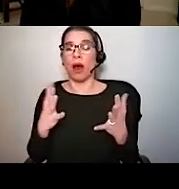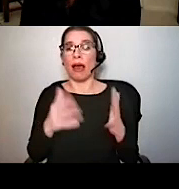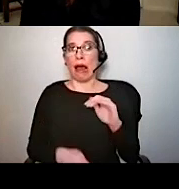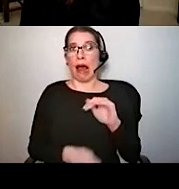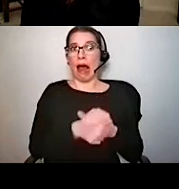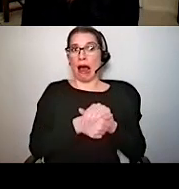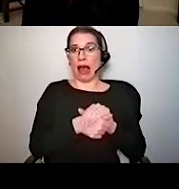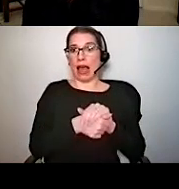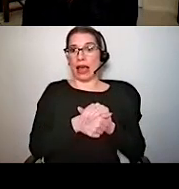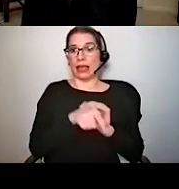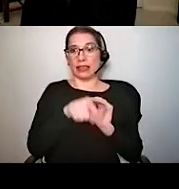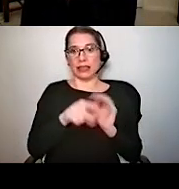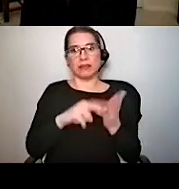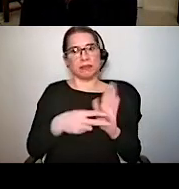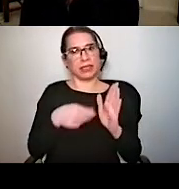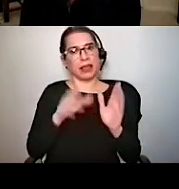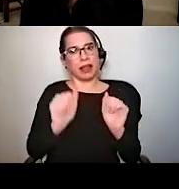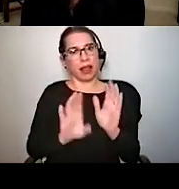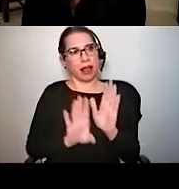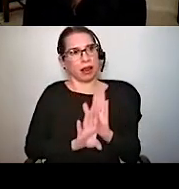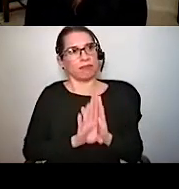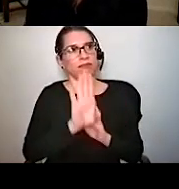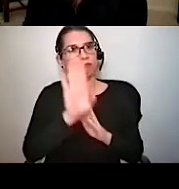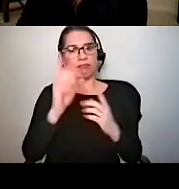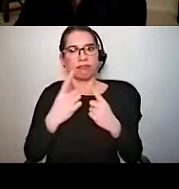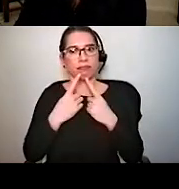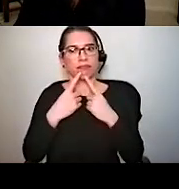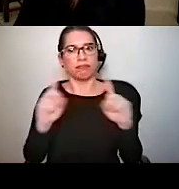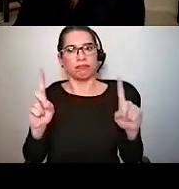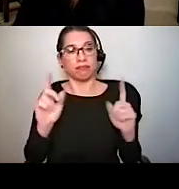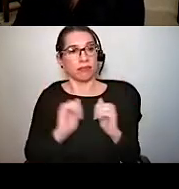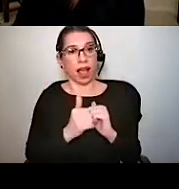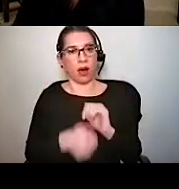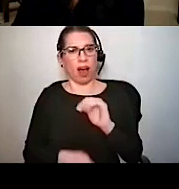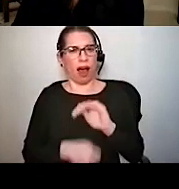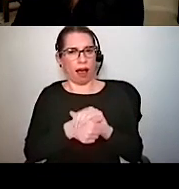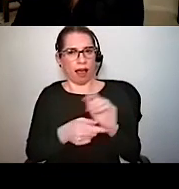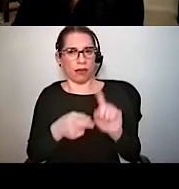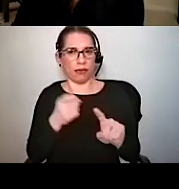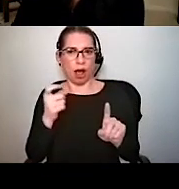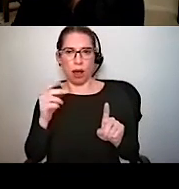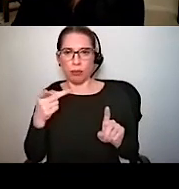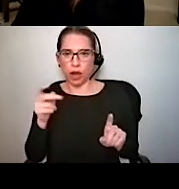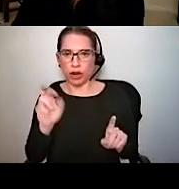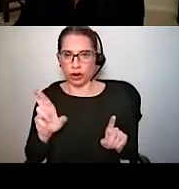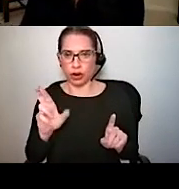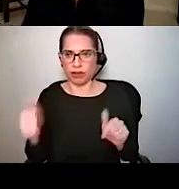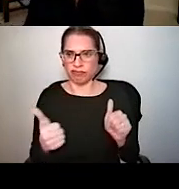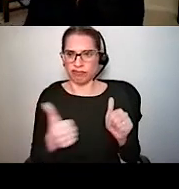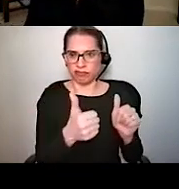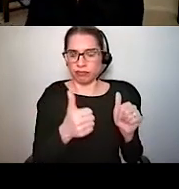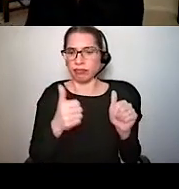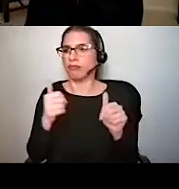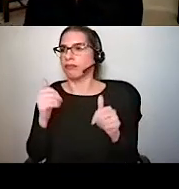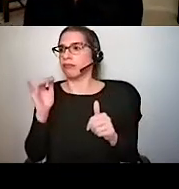thrive by either hiding it from a predator or prey. And so this brings us to the question of today's discussion.